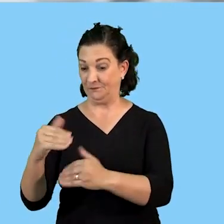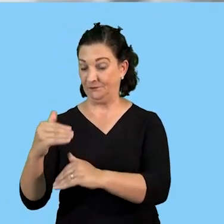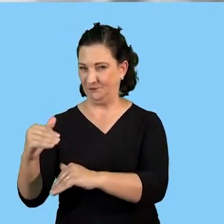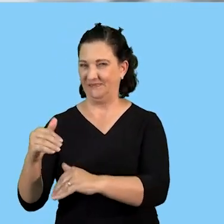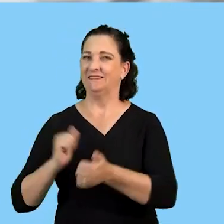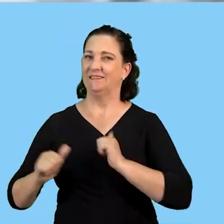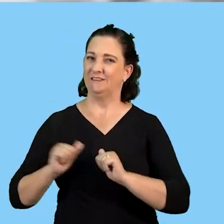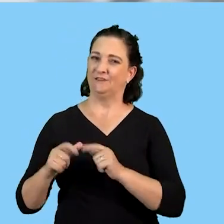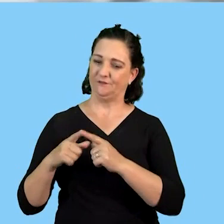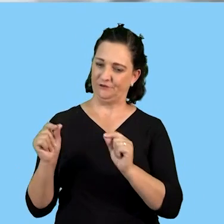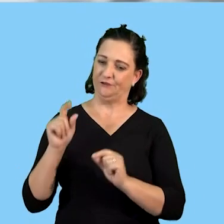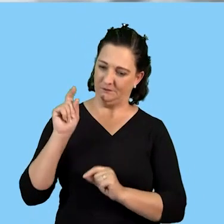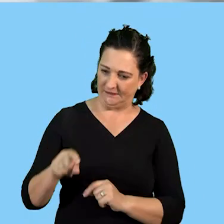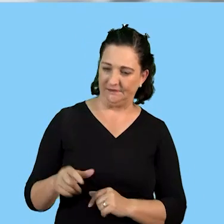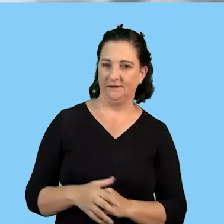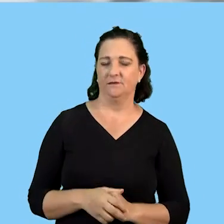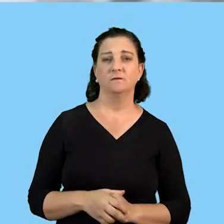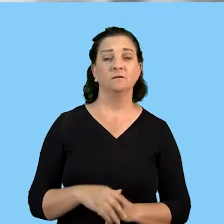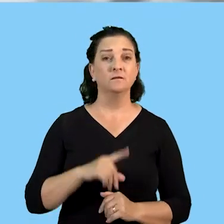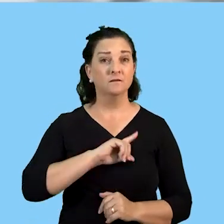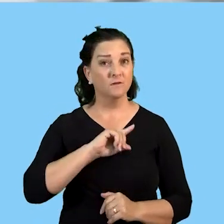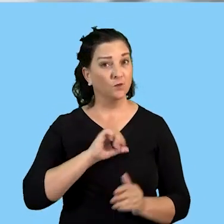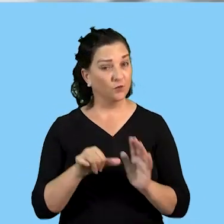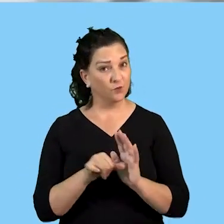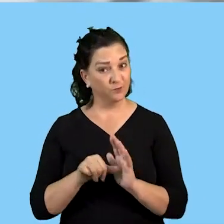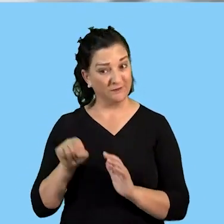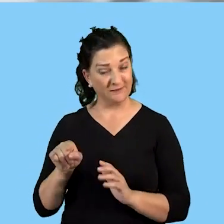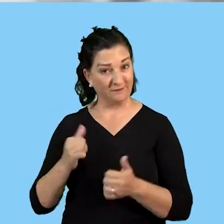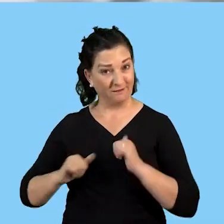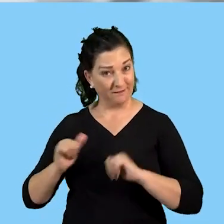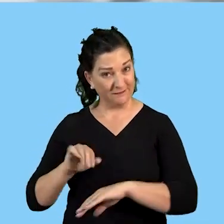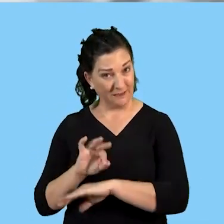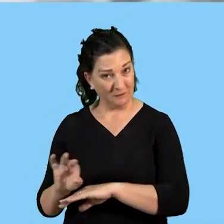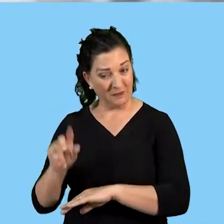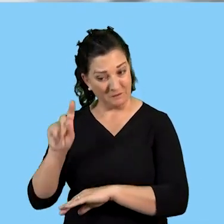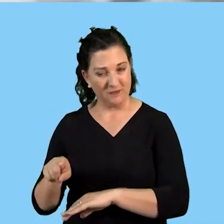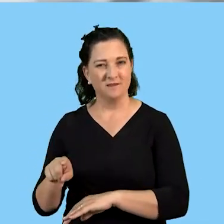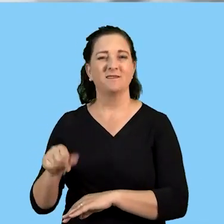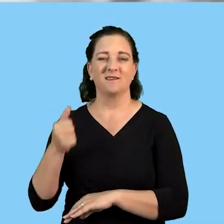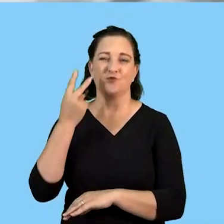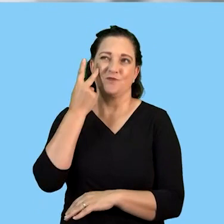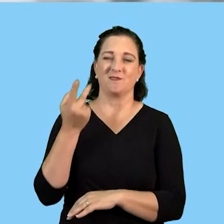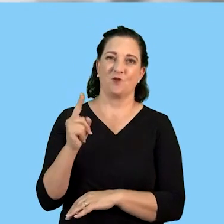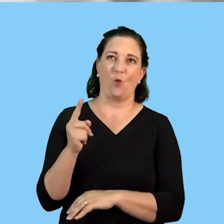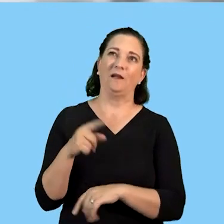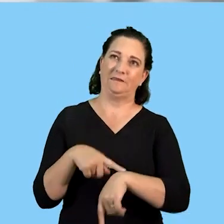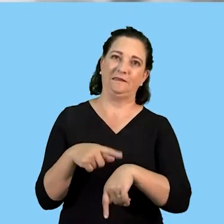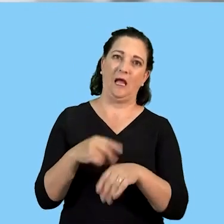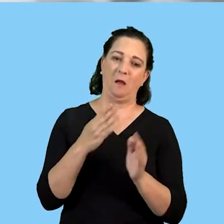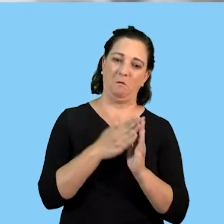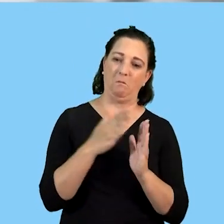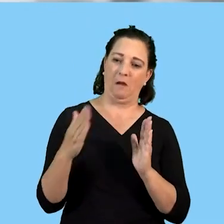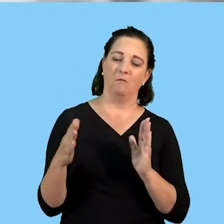activity has to be completed so it's very important to have an action plan so that you would know the duration of the completion